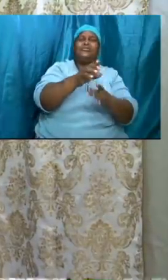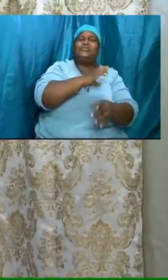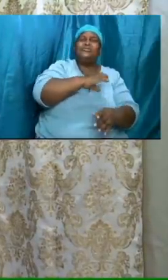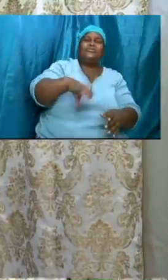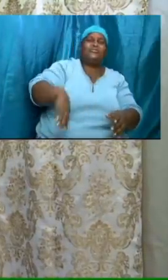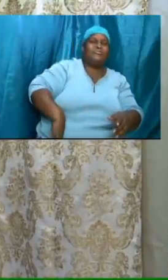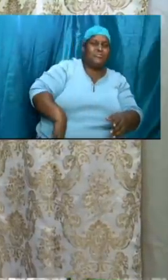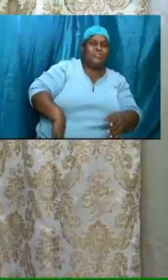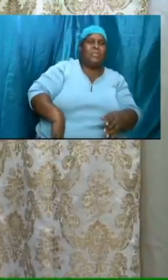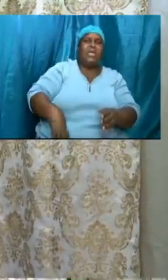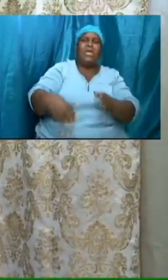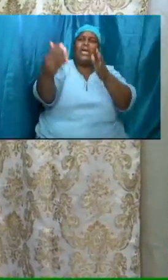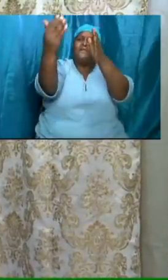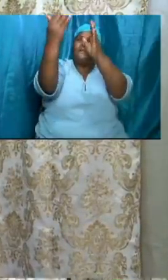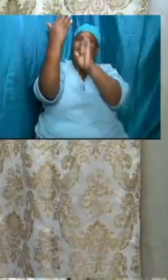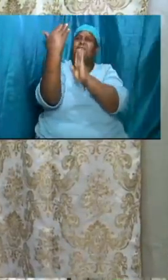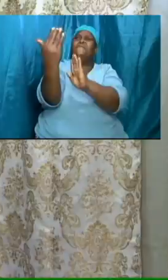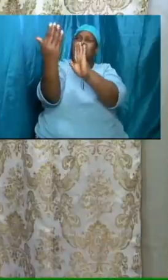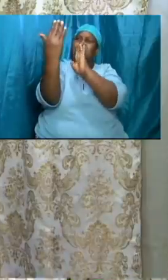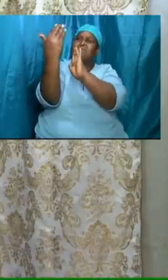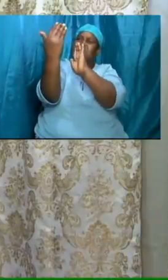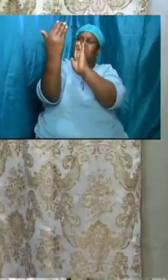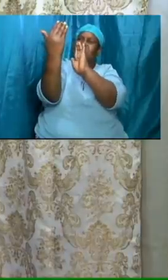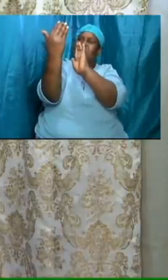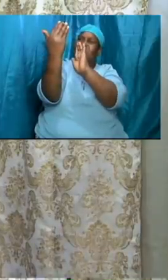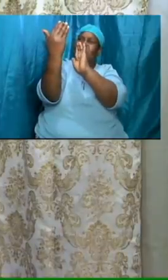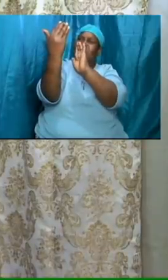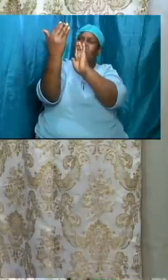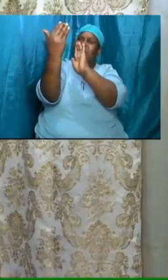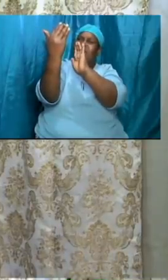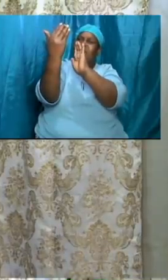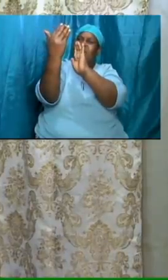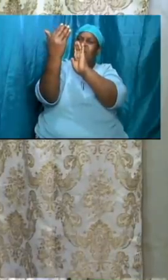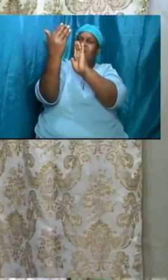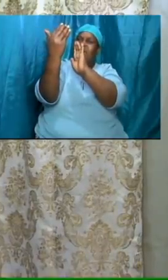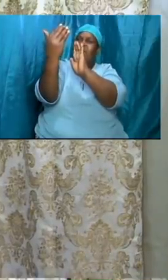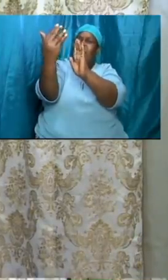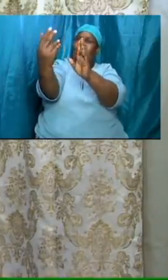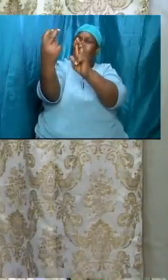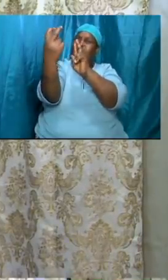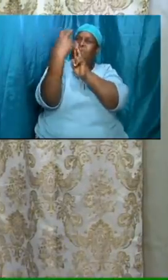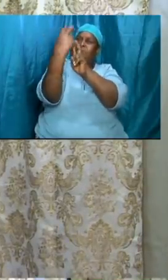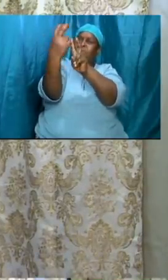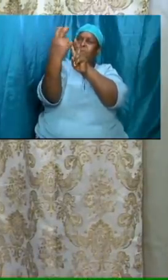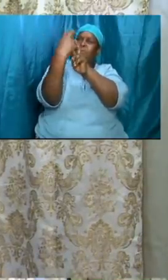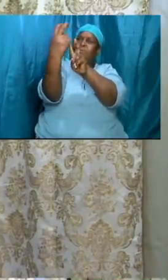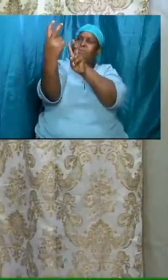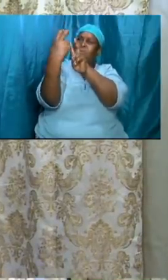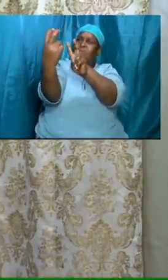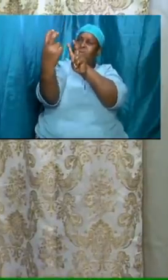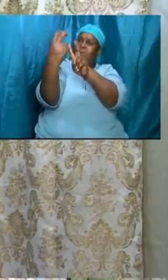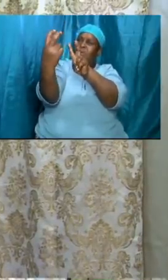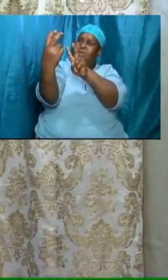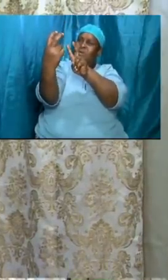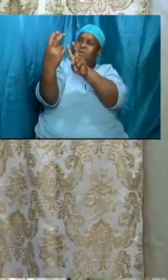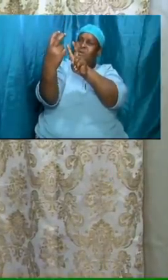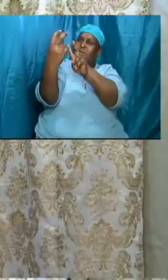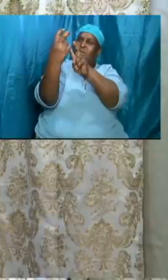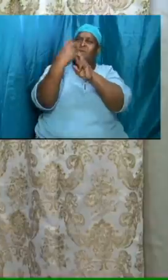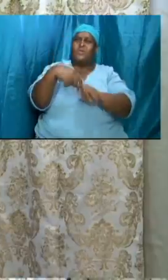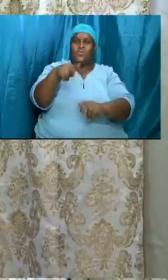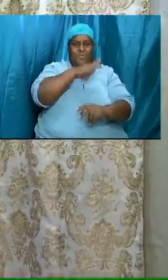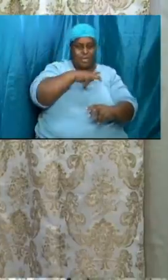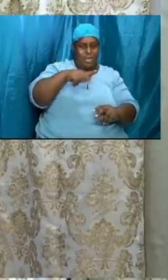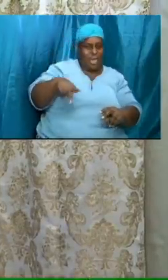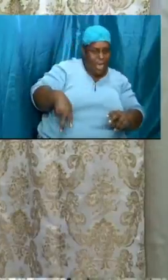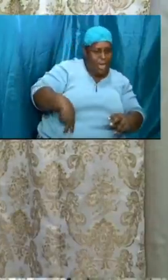to face him and we are going to have an eyeball contact with the king of glory and we